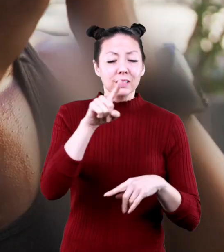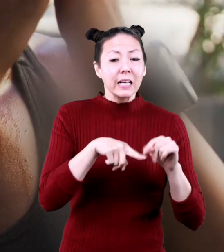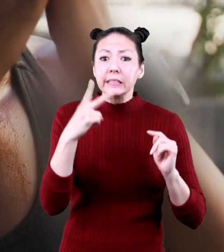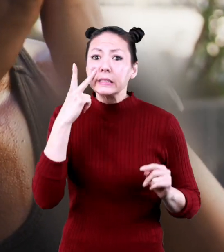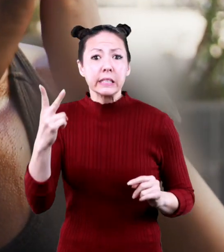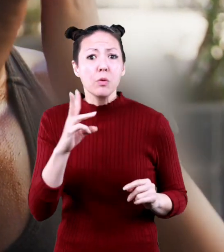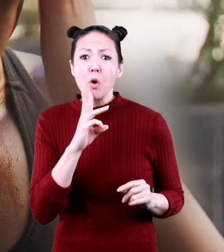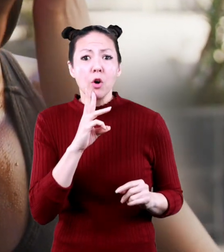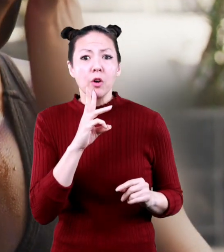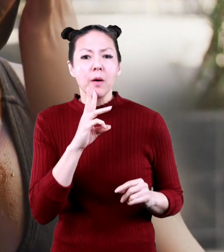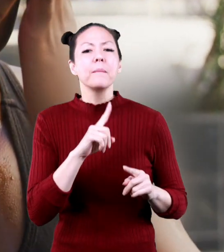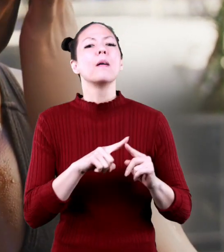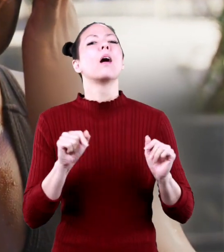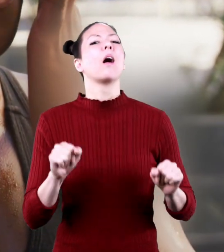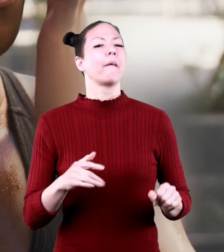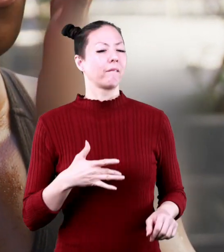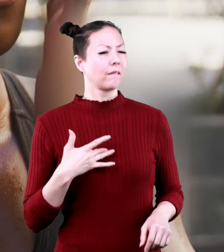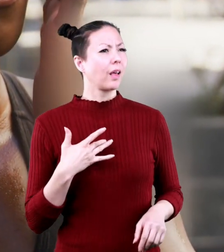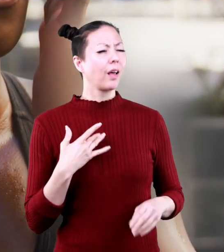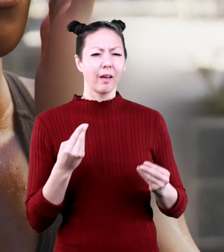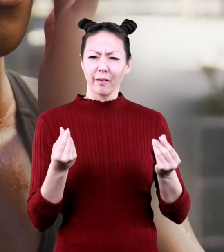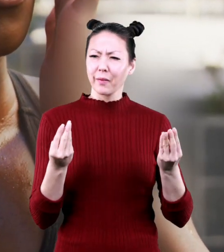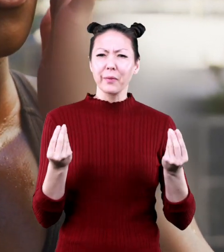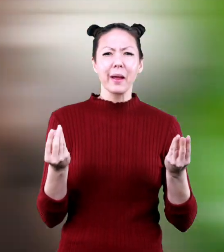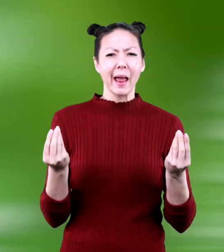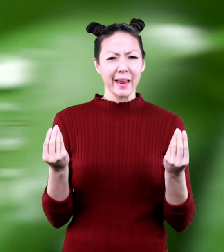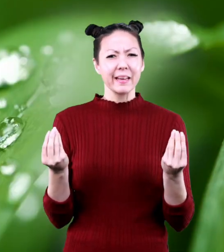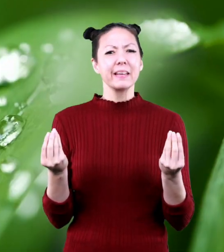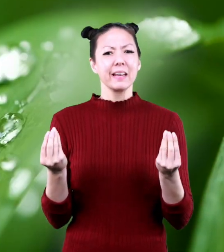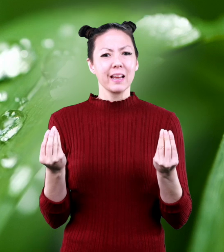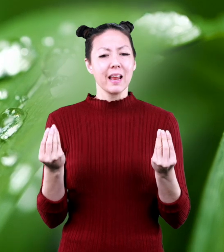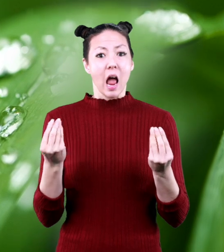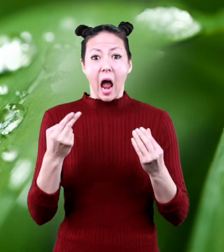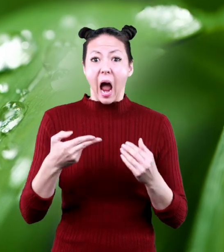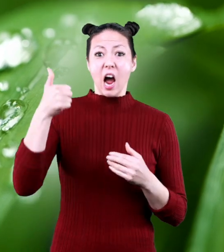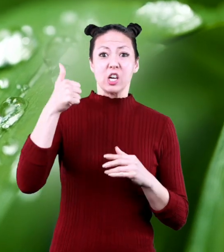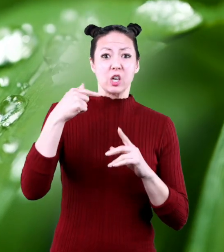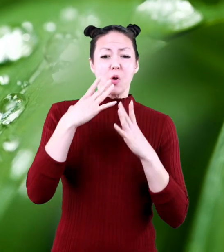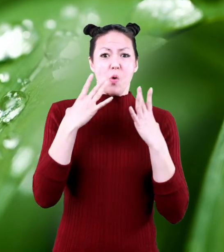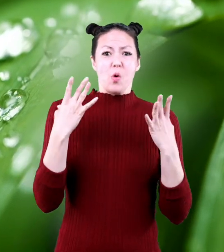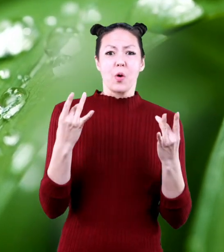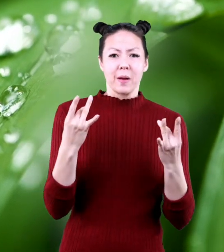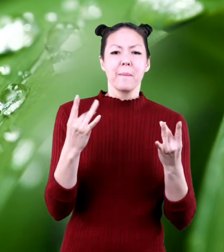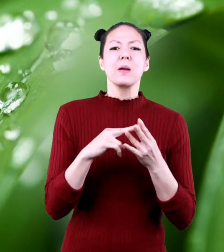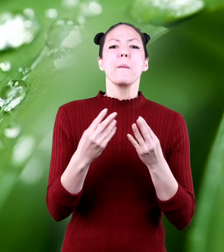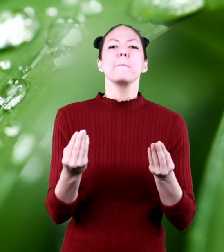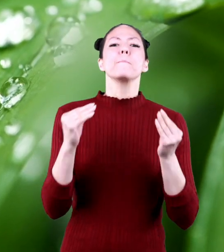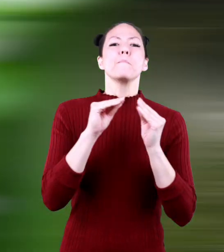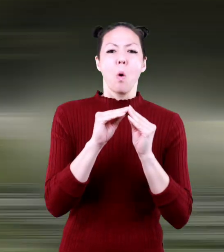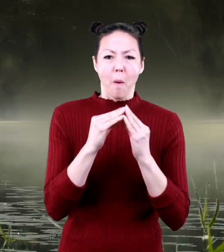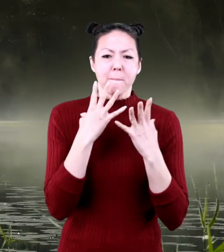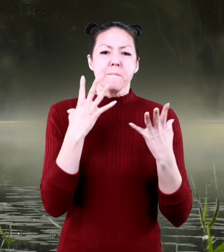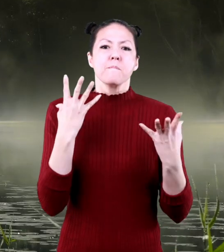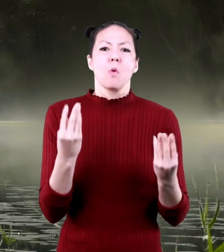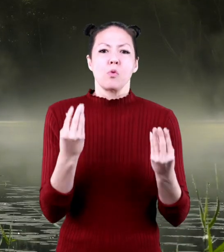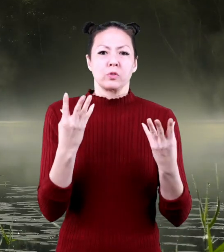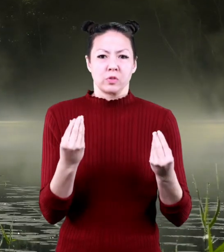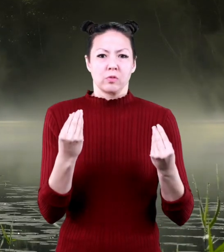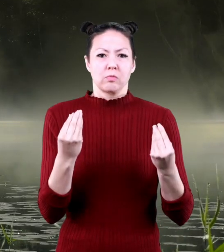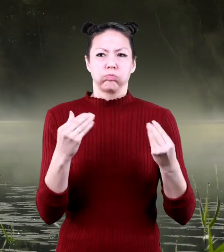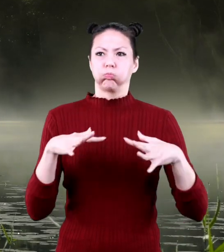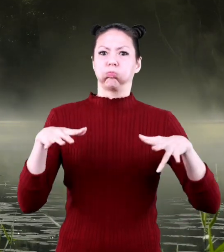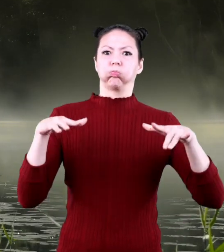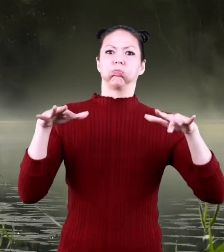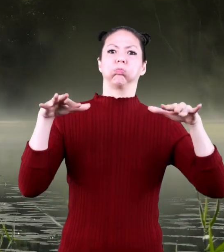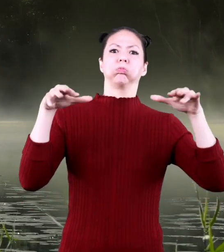see this water, you can definitely feel it. But the higher the humidity, the more moisture or